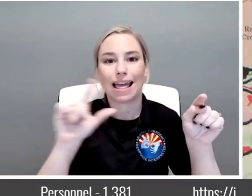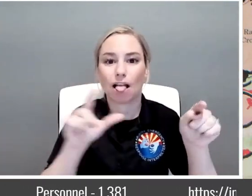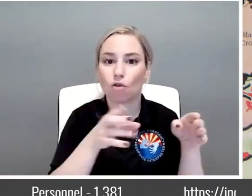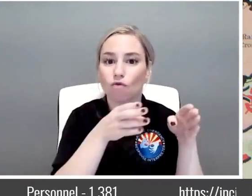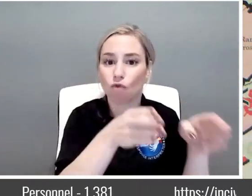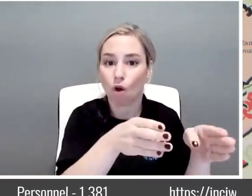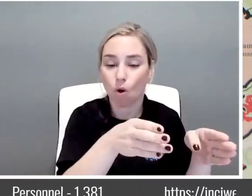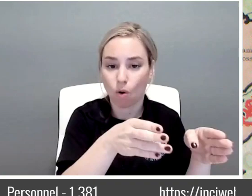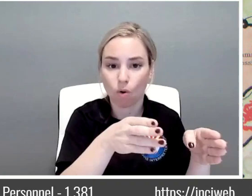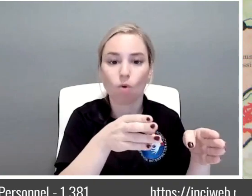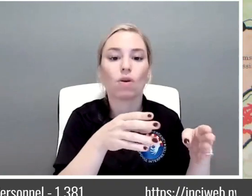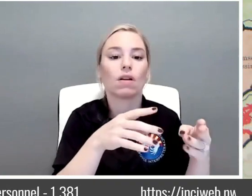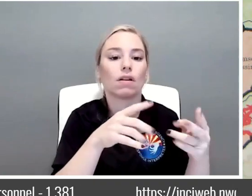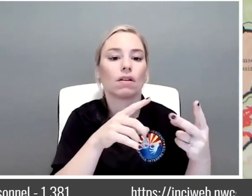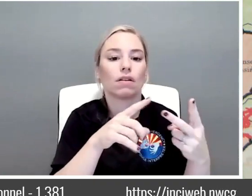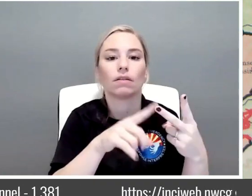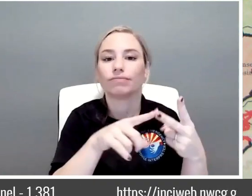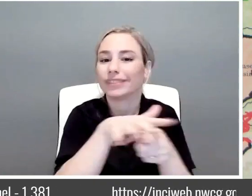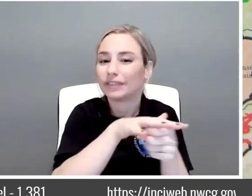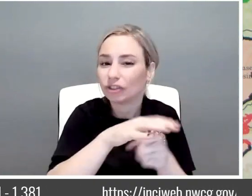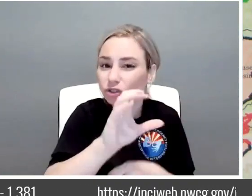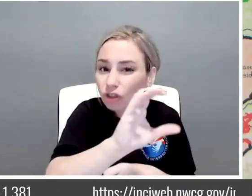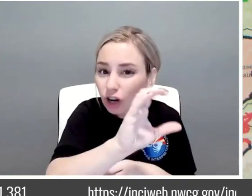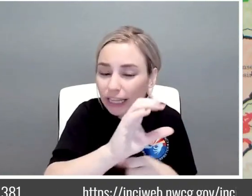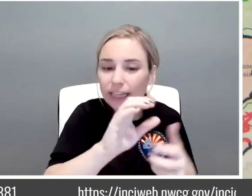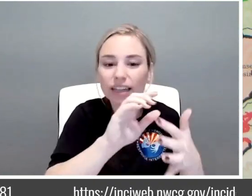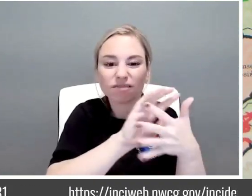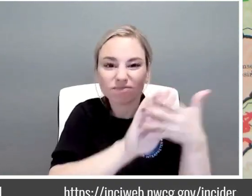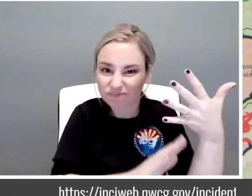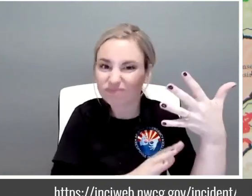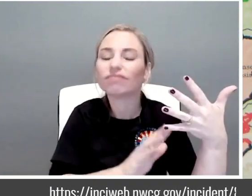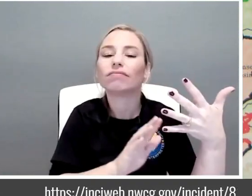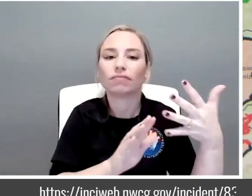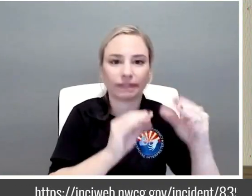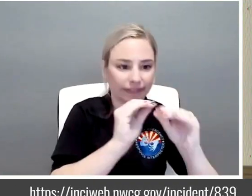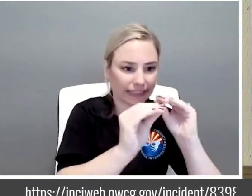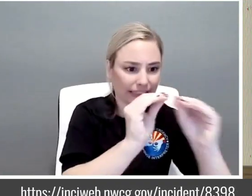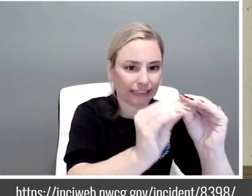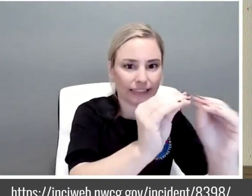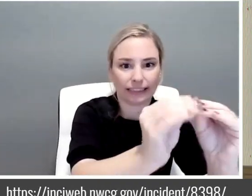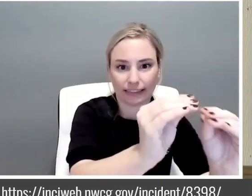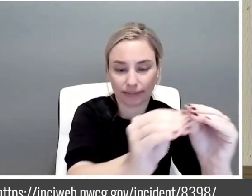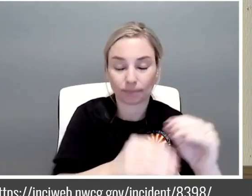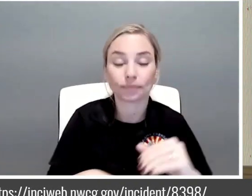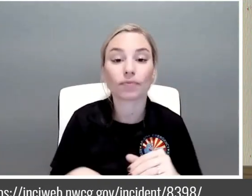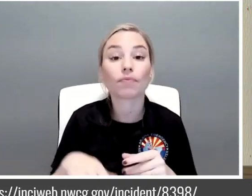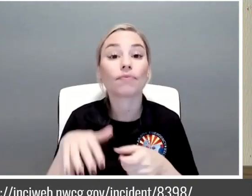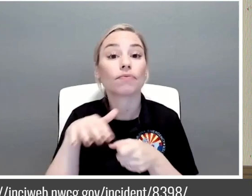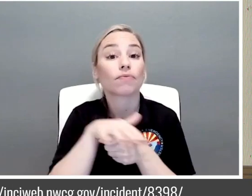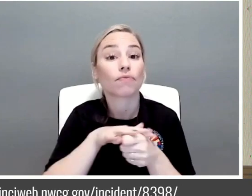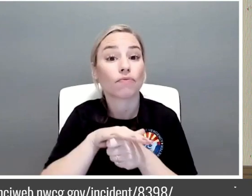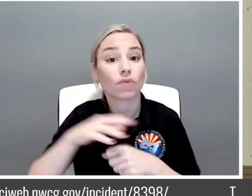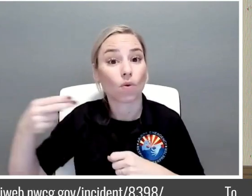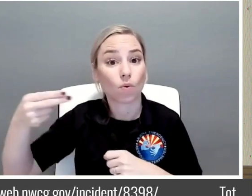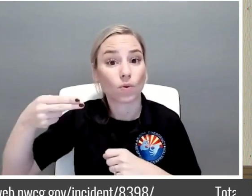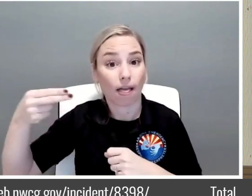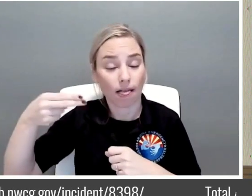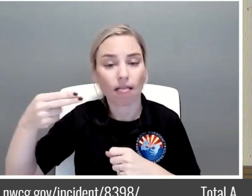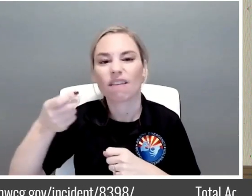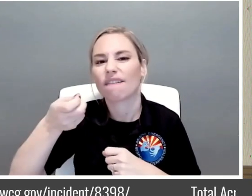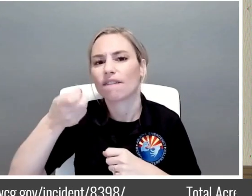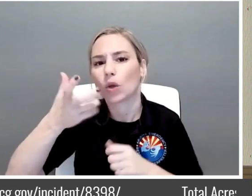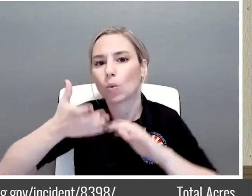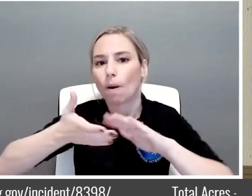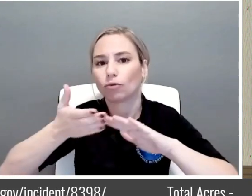dozer lines that they're securing out in that area as well. Up here in Division Hotel, we have a couple operations going